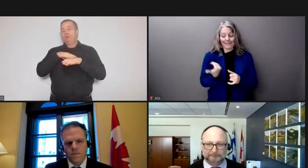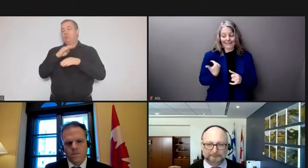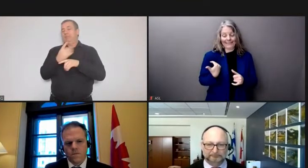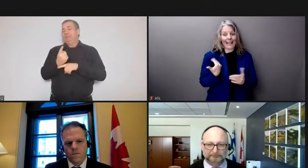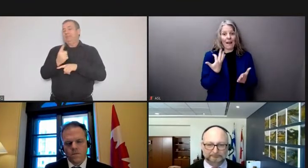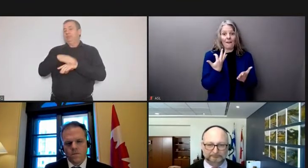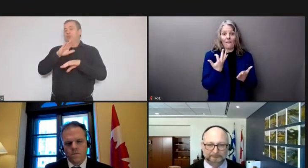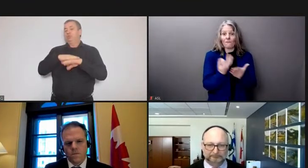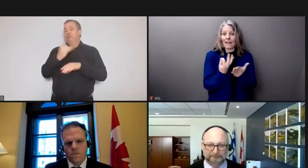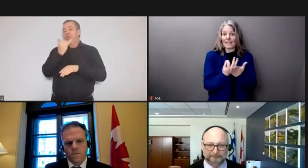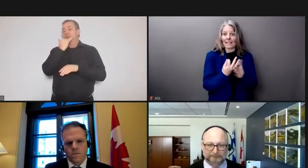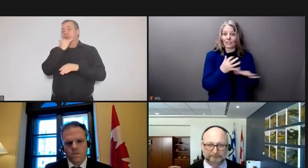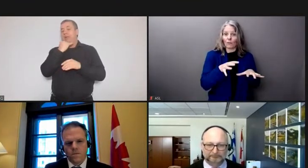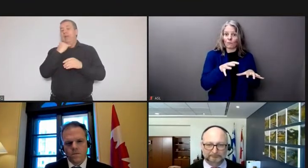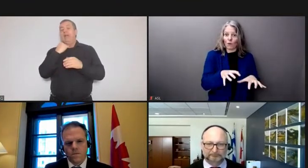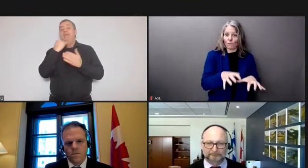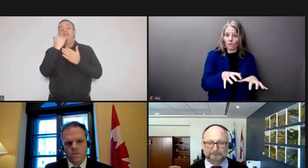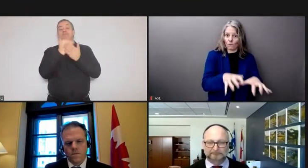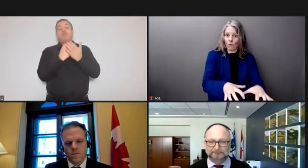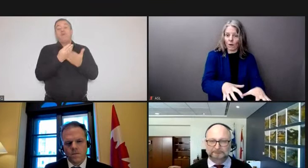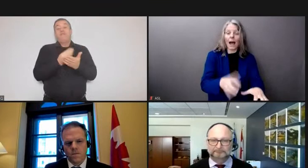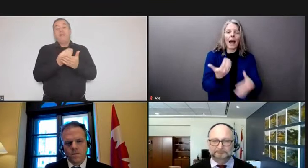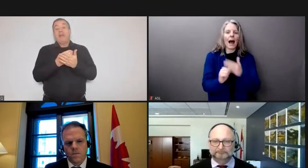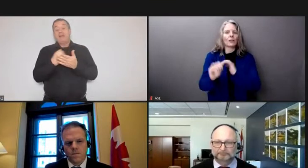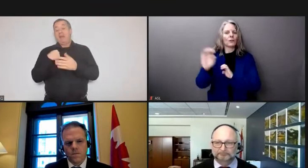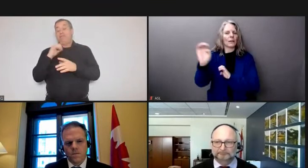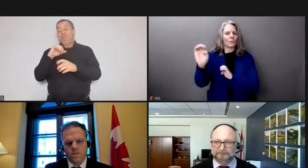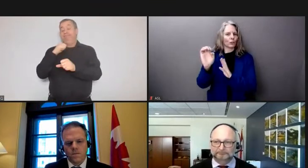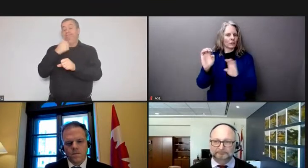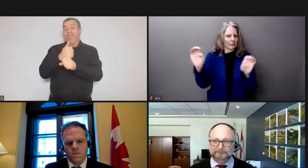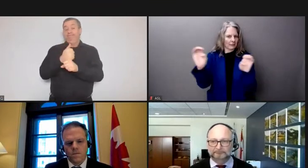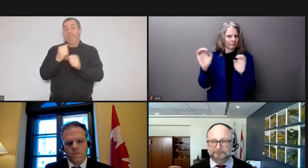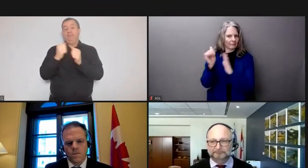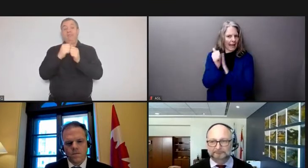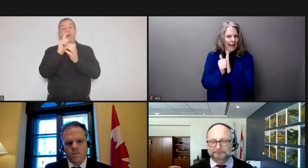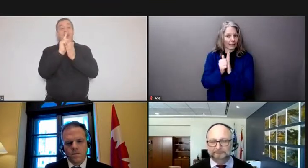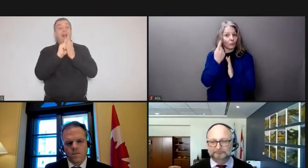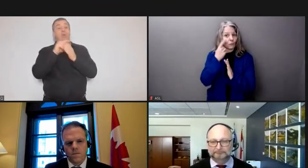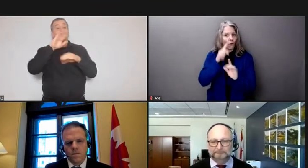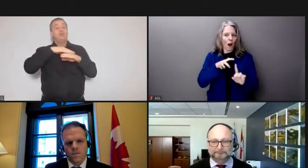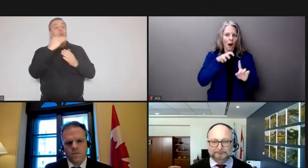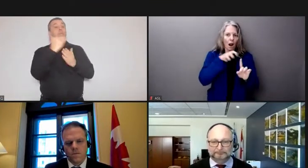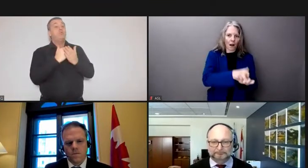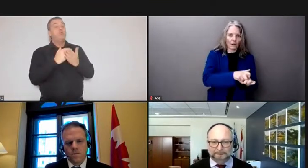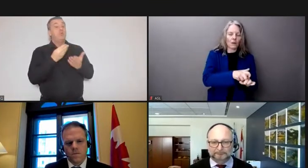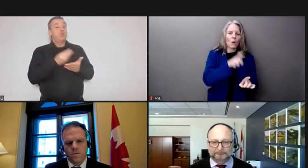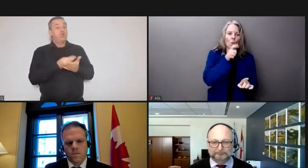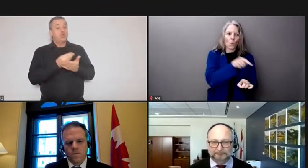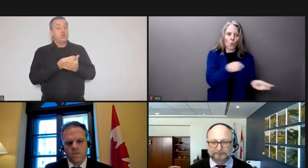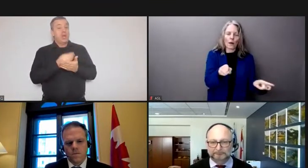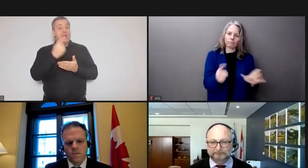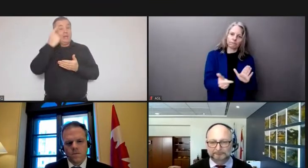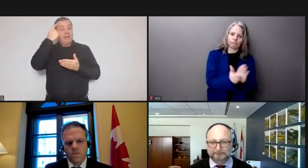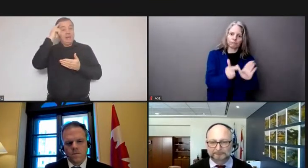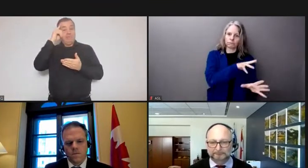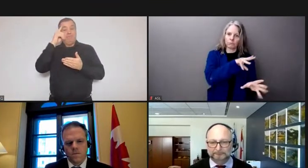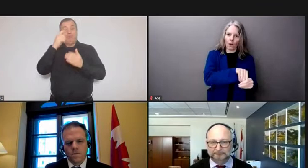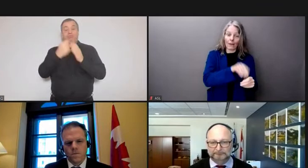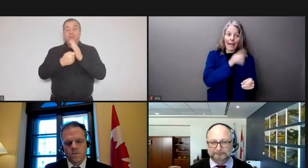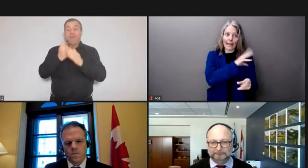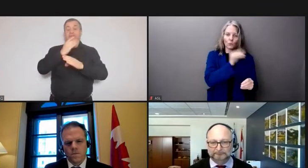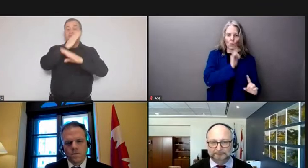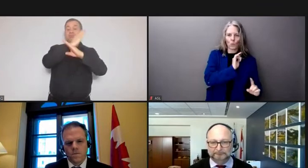through the emergencies act to target the illegal blockades and those who fund them as i said yesterday